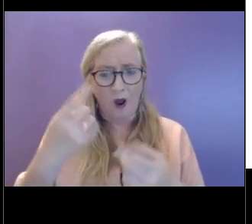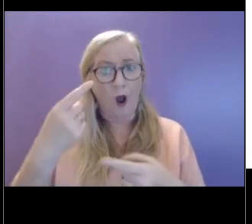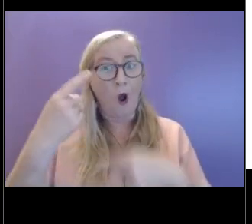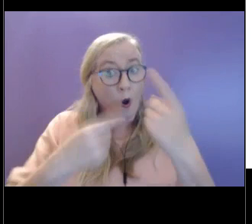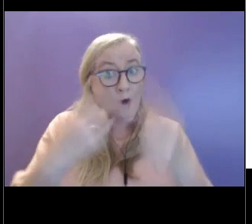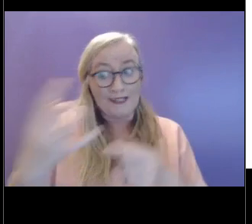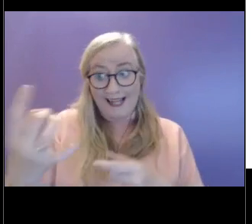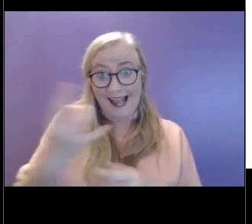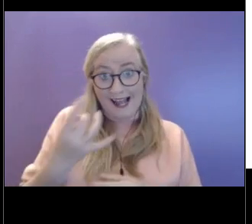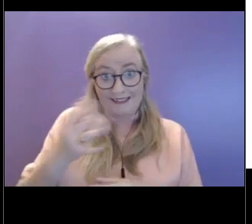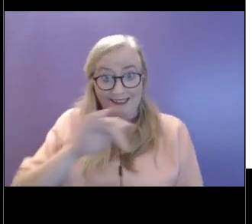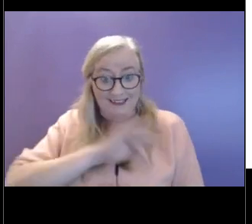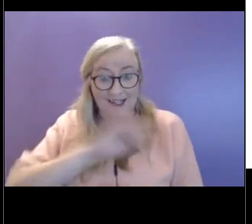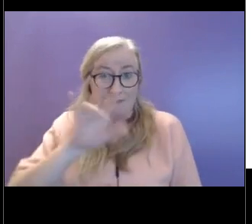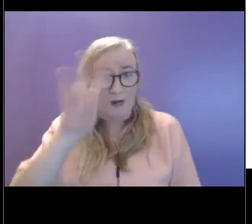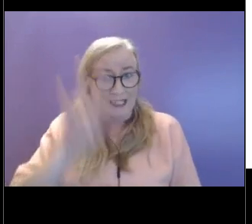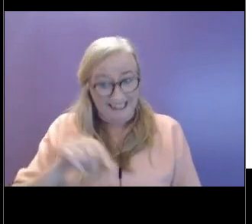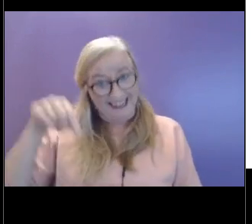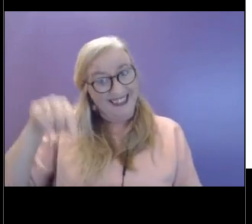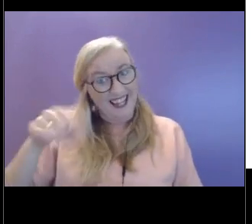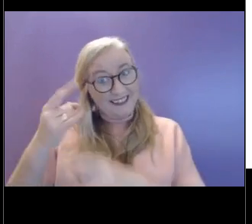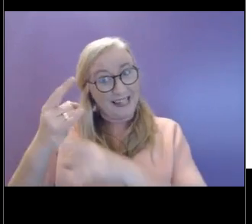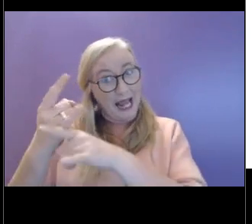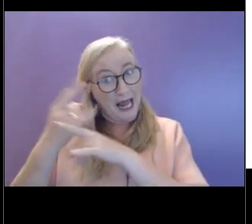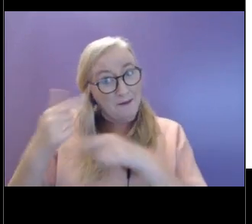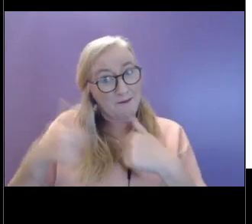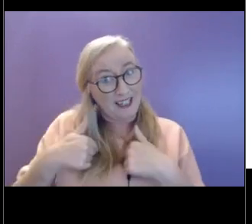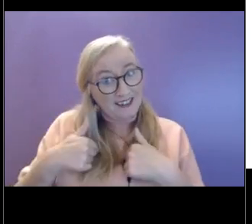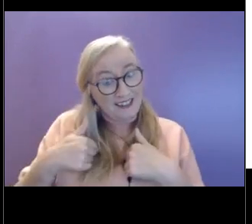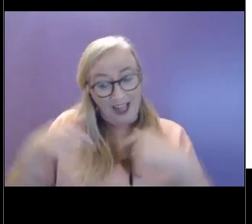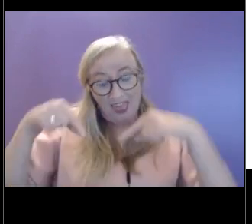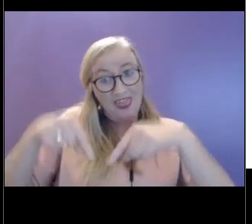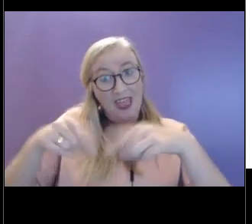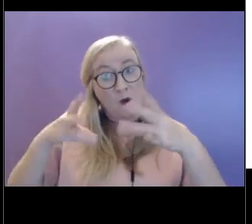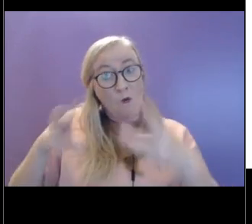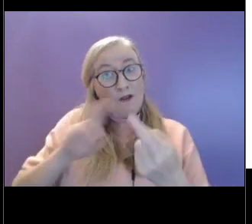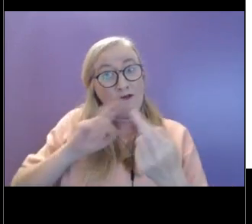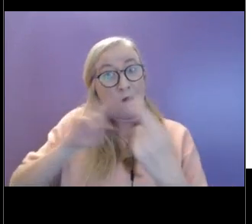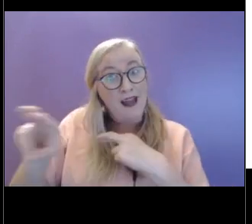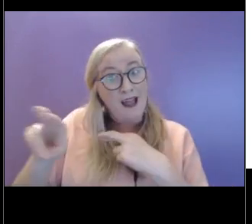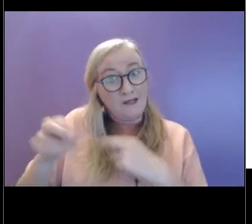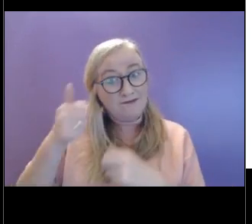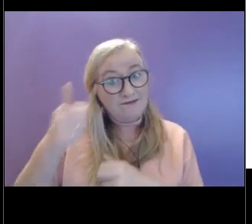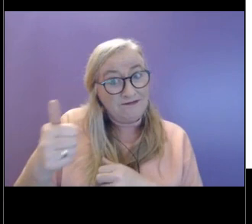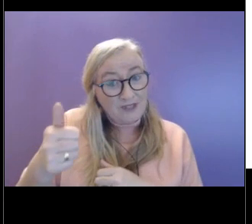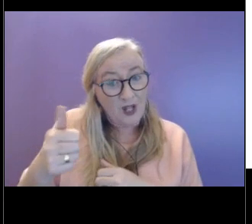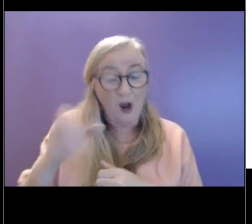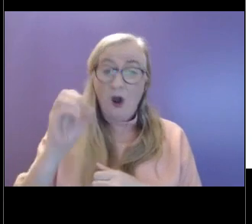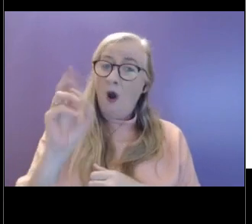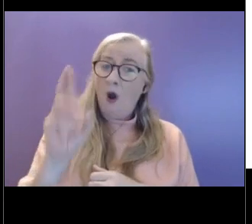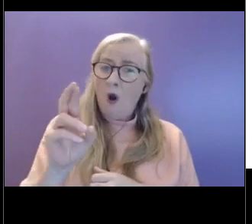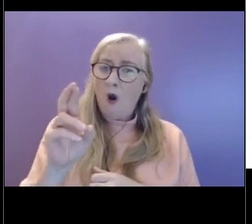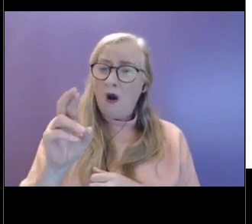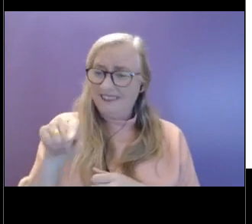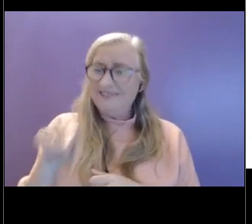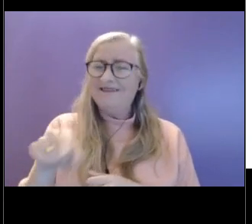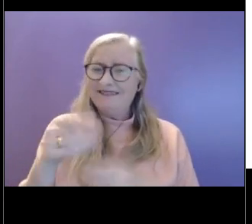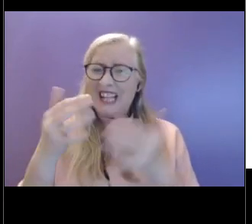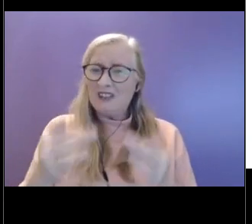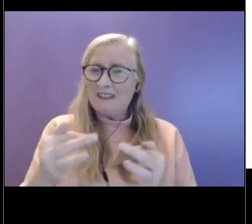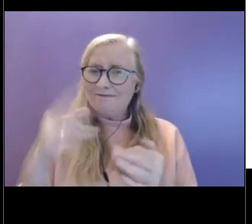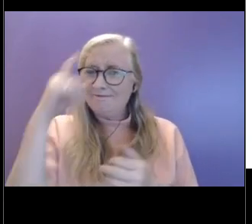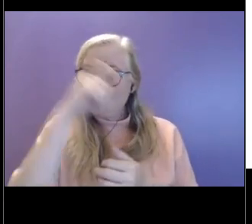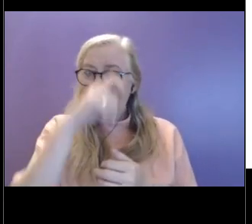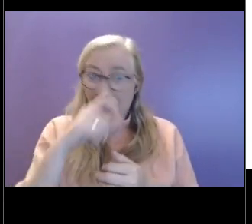said, like, is this helpful for me? Is the way I'm responding this way? Is it creating more difficulties down the line? Or is it actually, is it